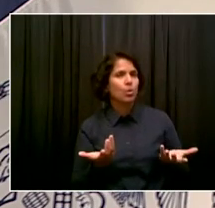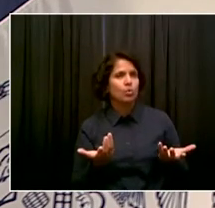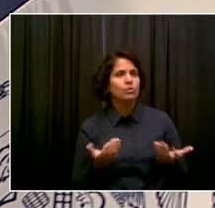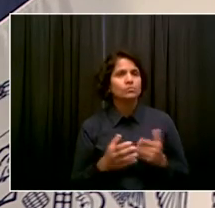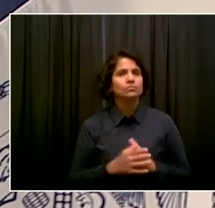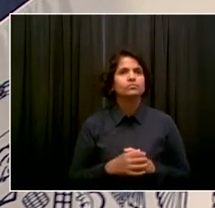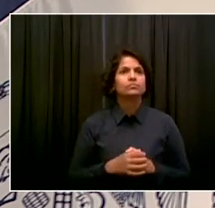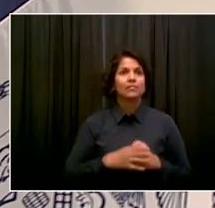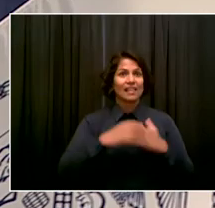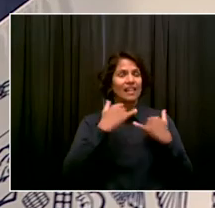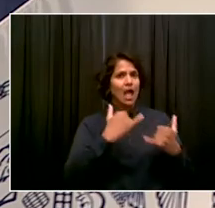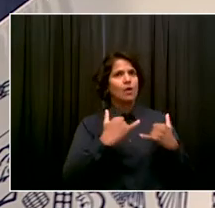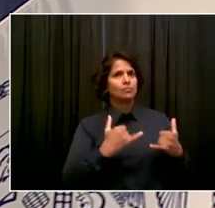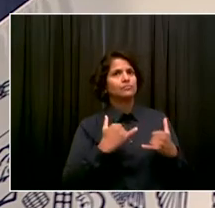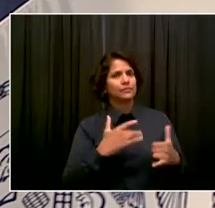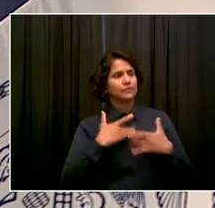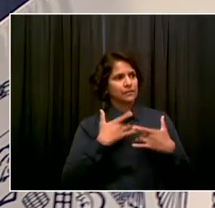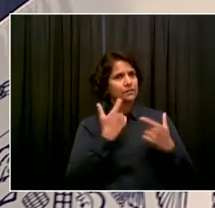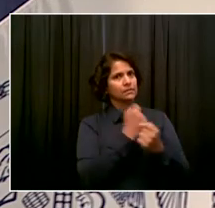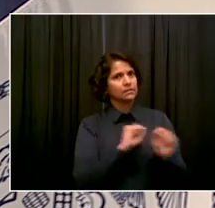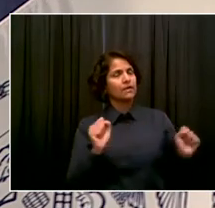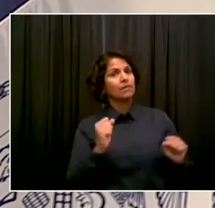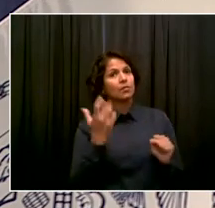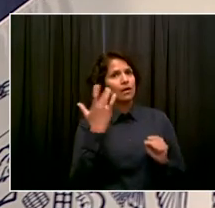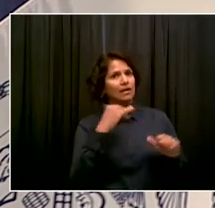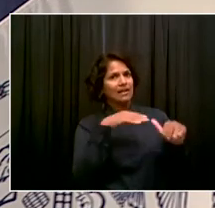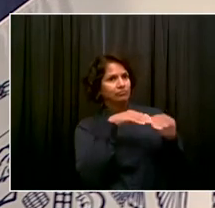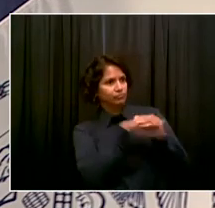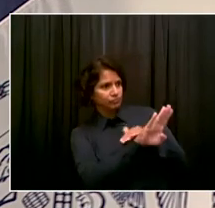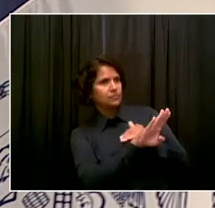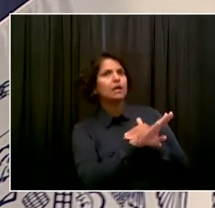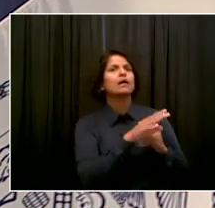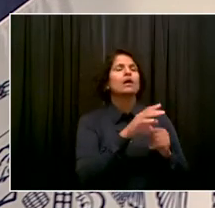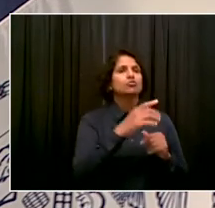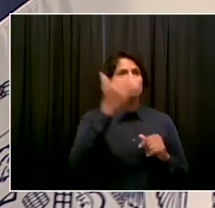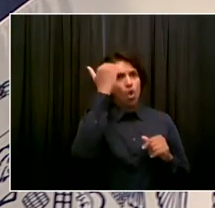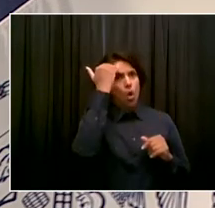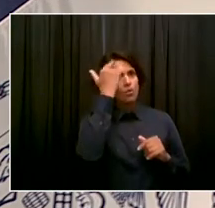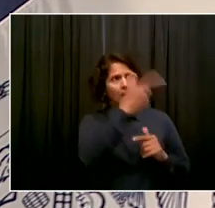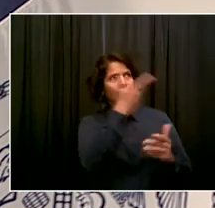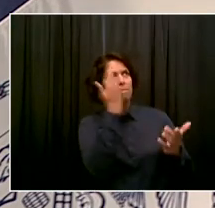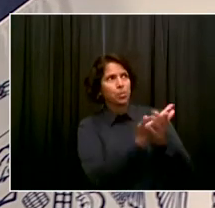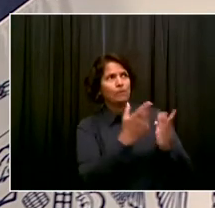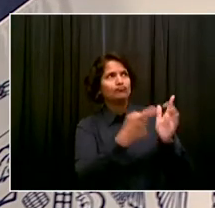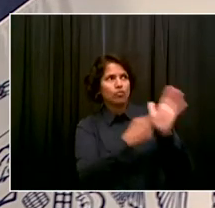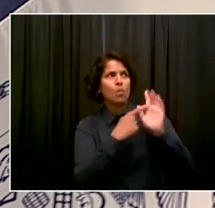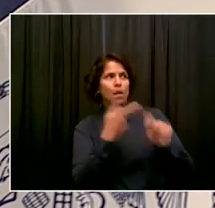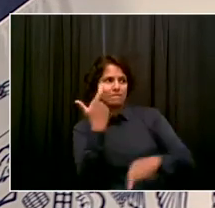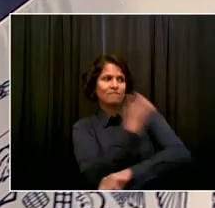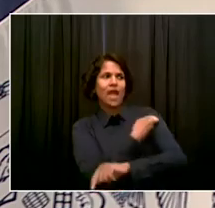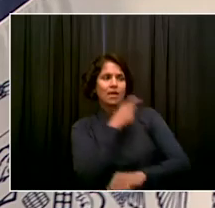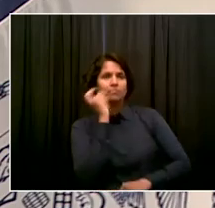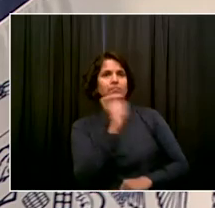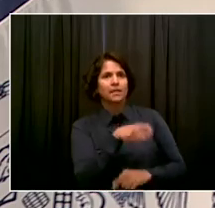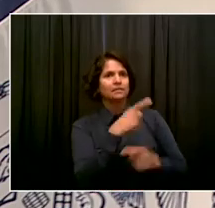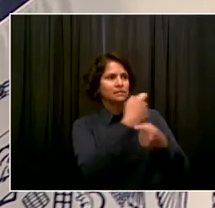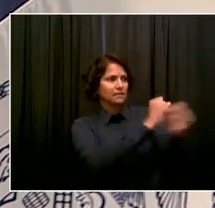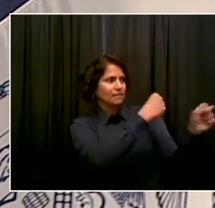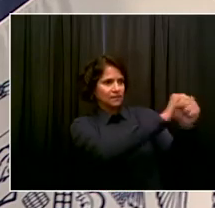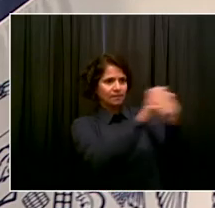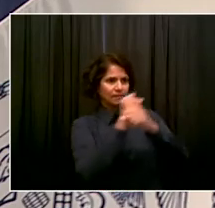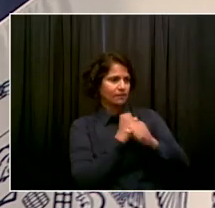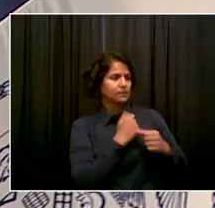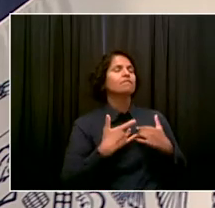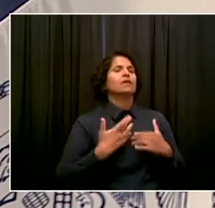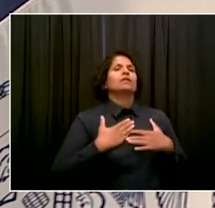vaccinated, which means much less chance of transmission. It also means even if, God forbid, someone contracted the disease,